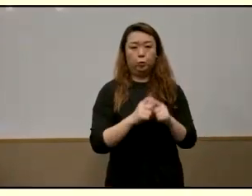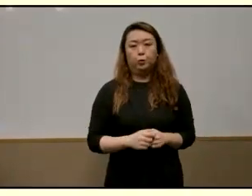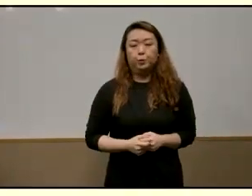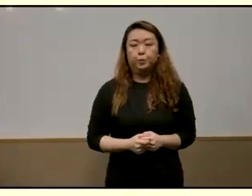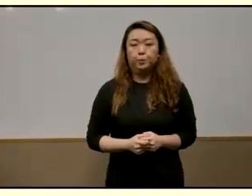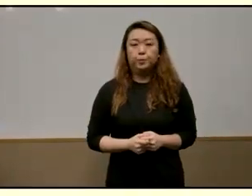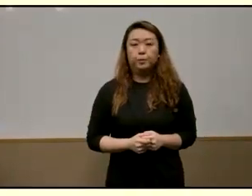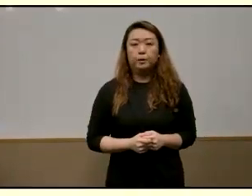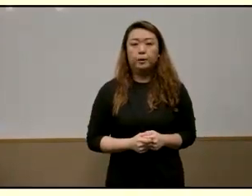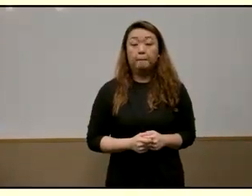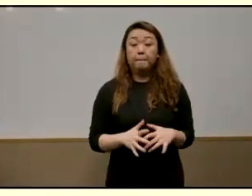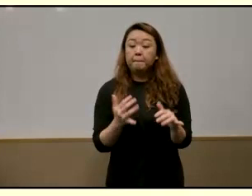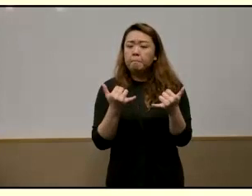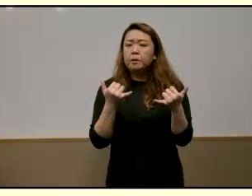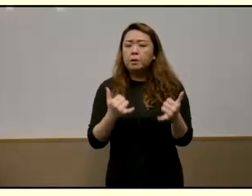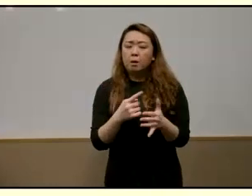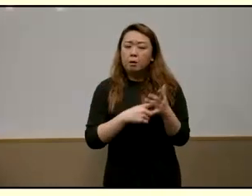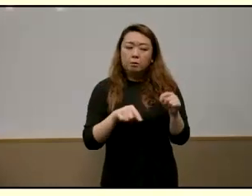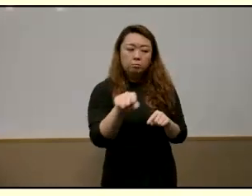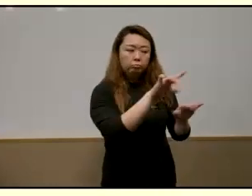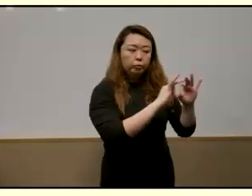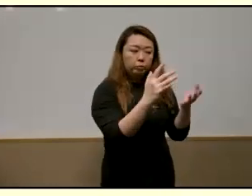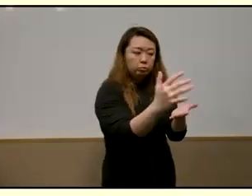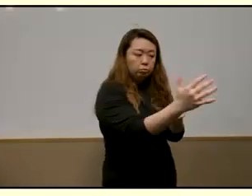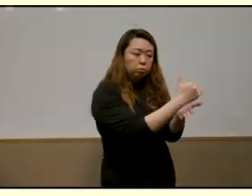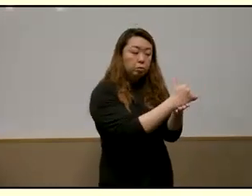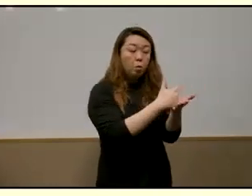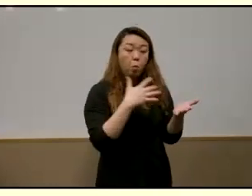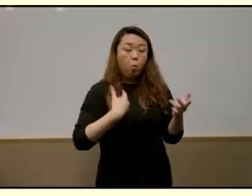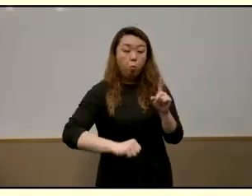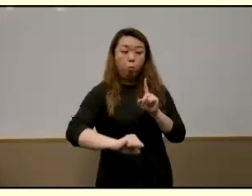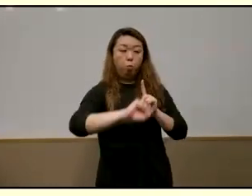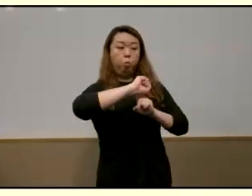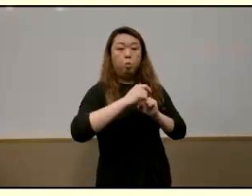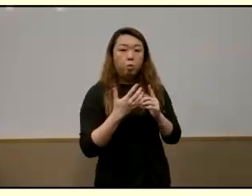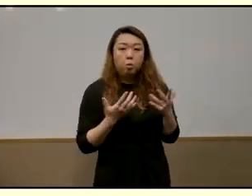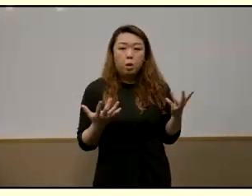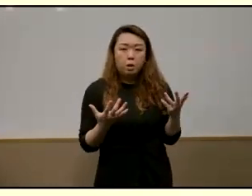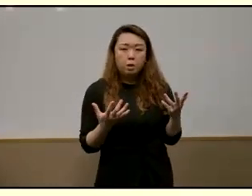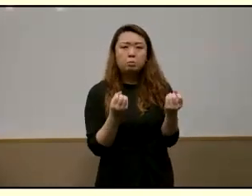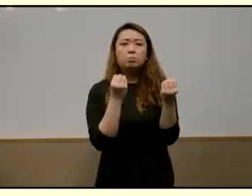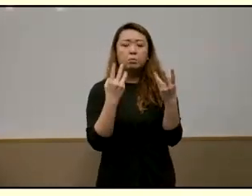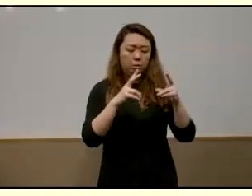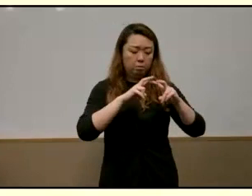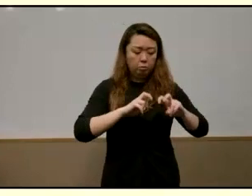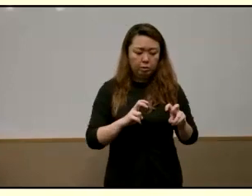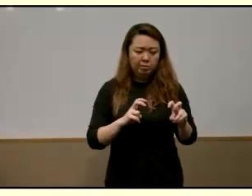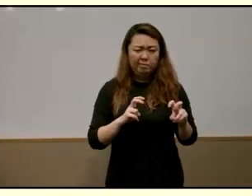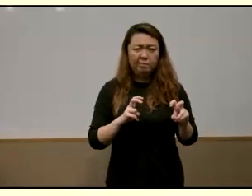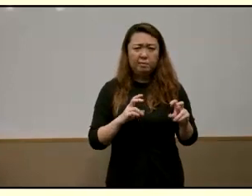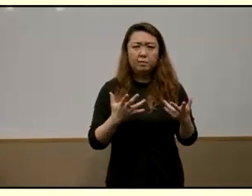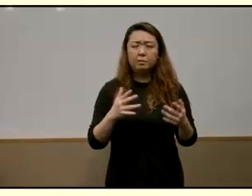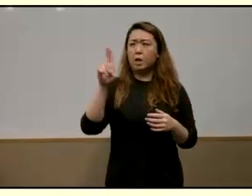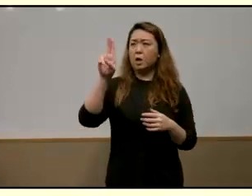what i found perhaps most striking from the interviews that i conducted was that there's much research literature especially uk